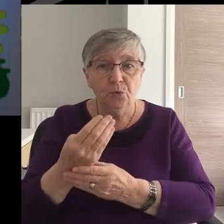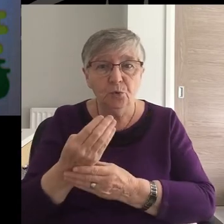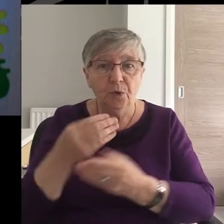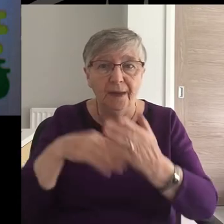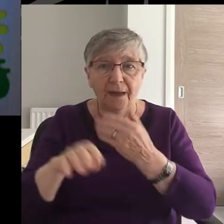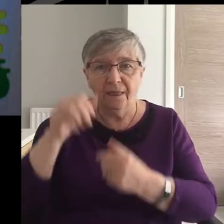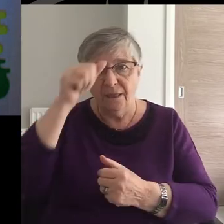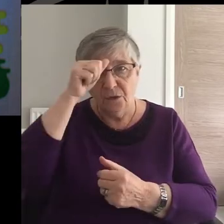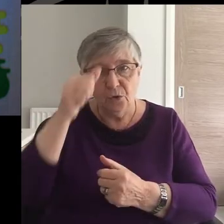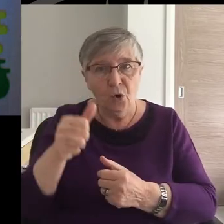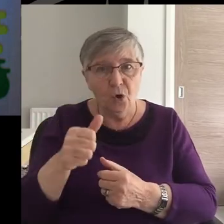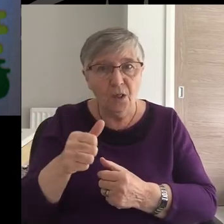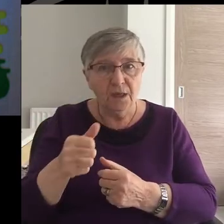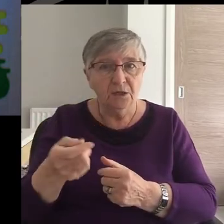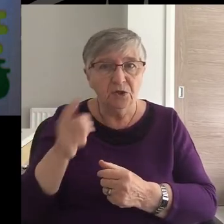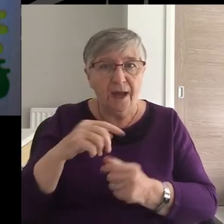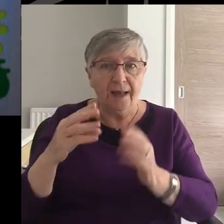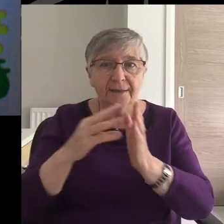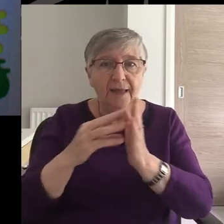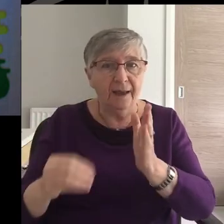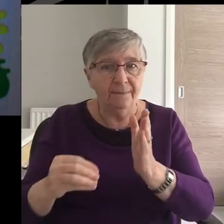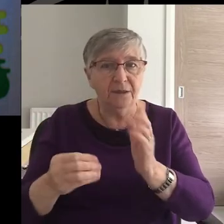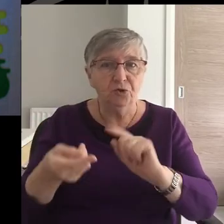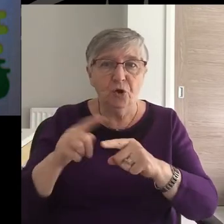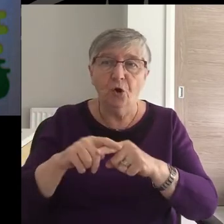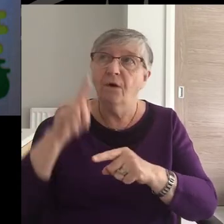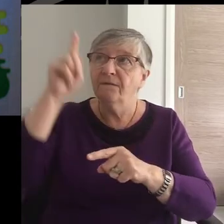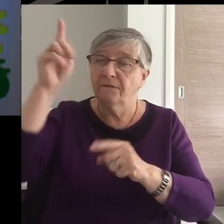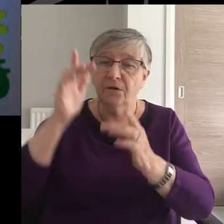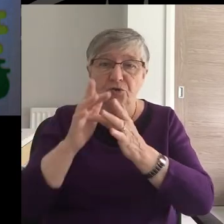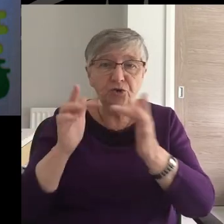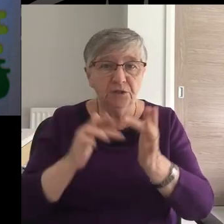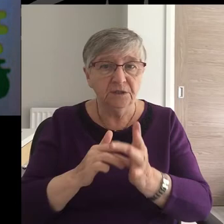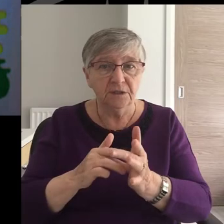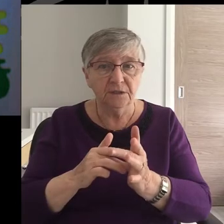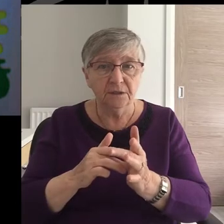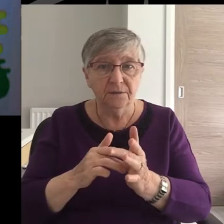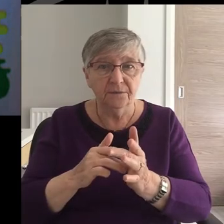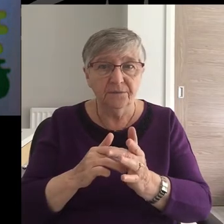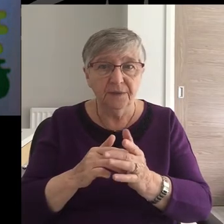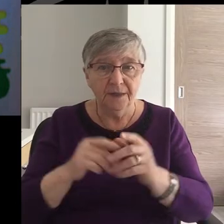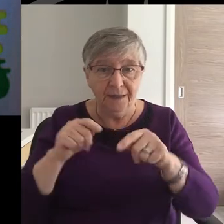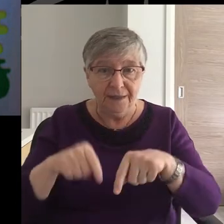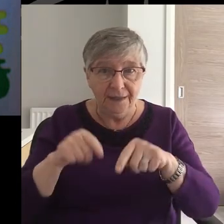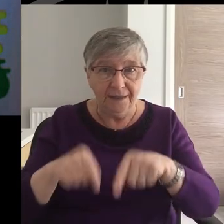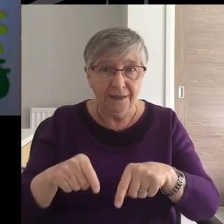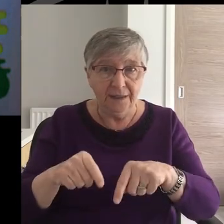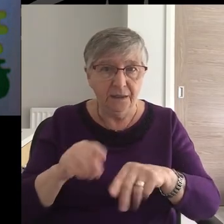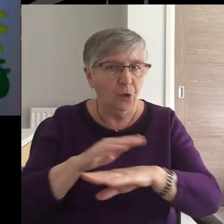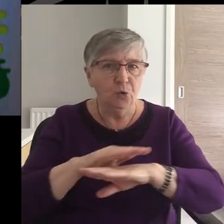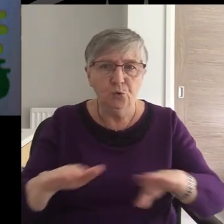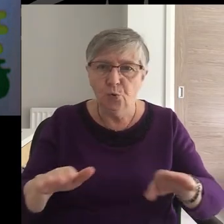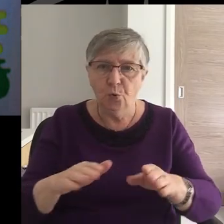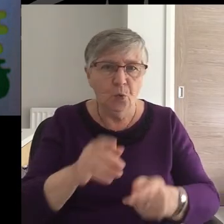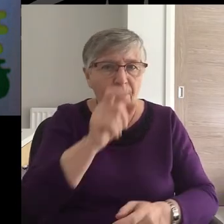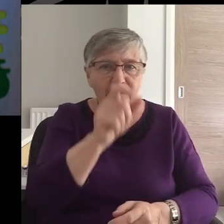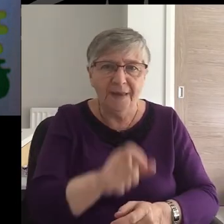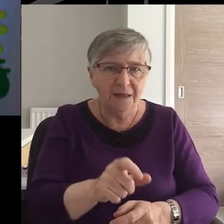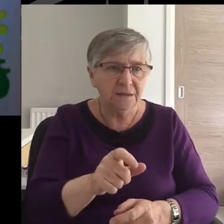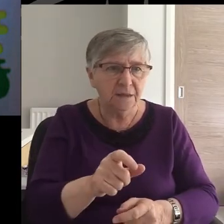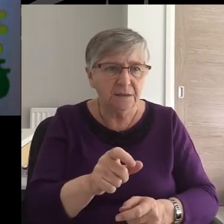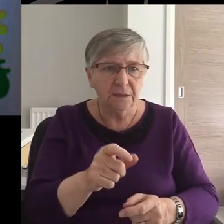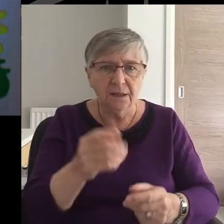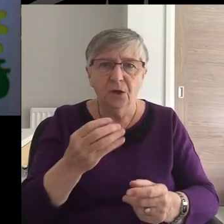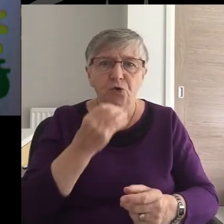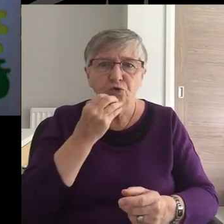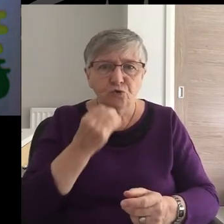in the knowledge, in the image of its creator. Here there is no Gentile or